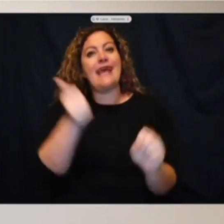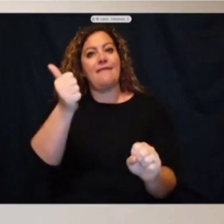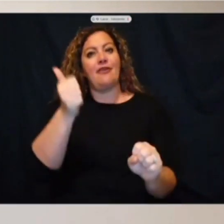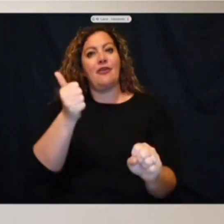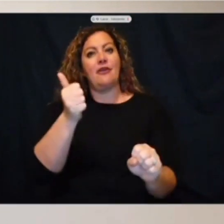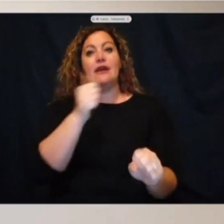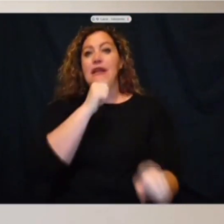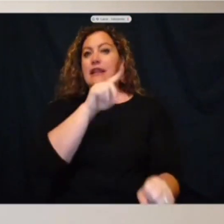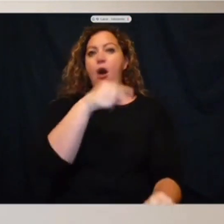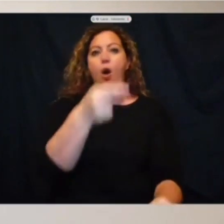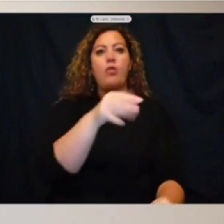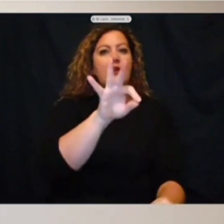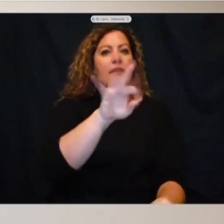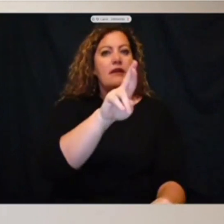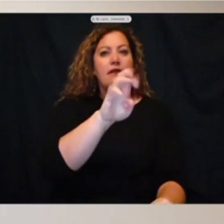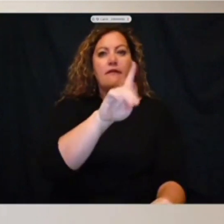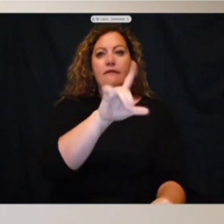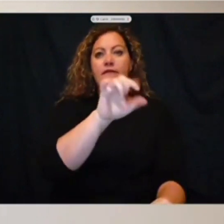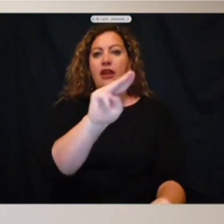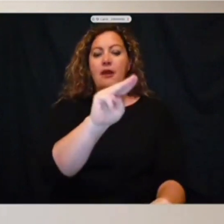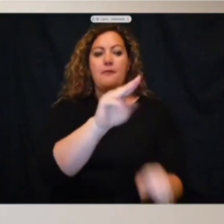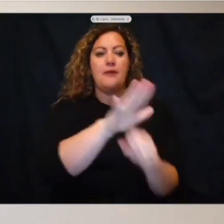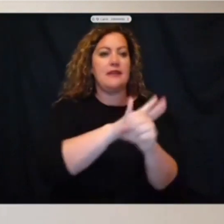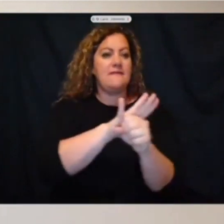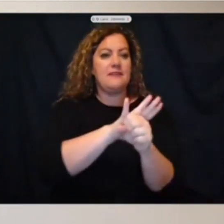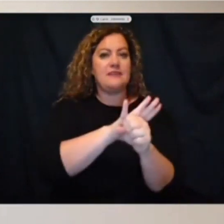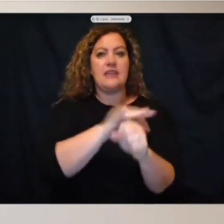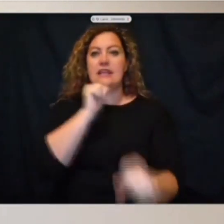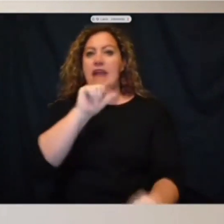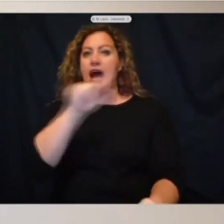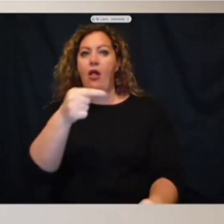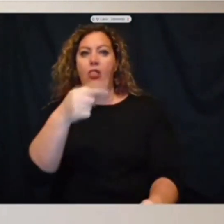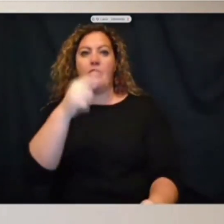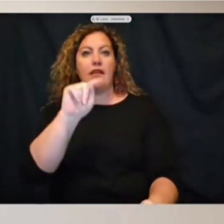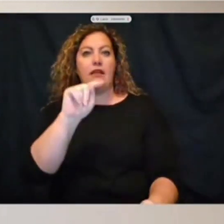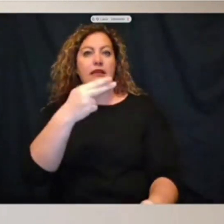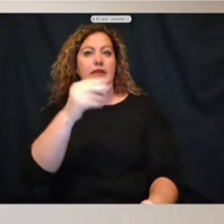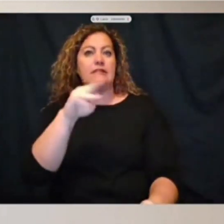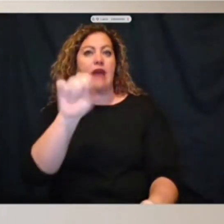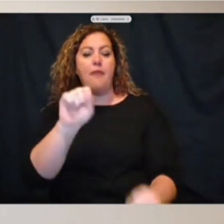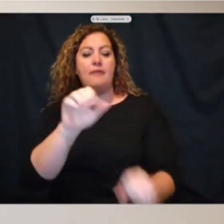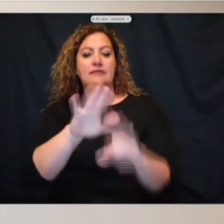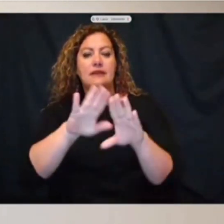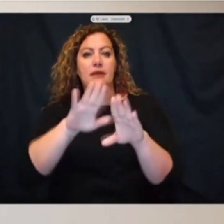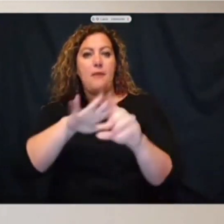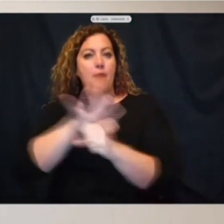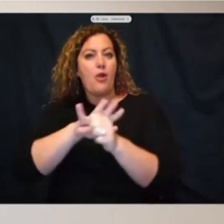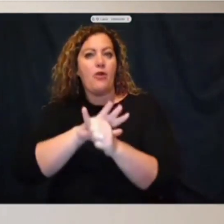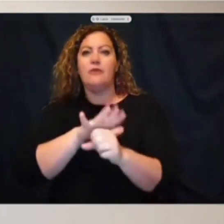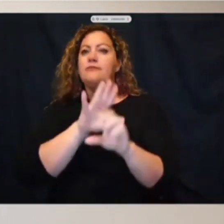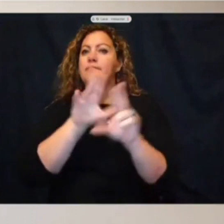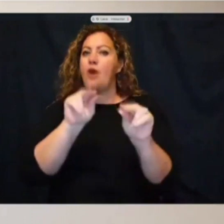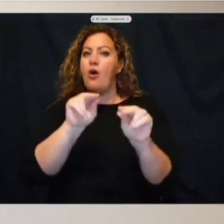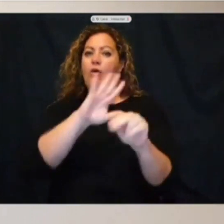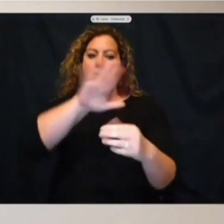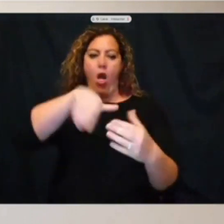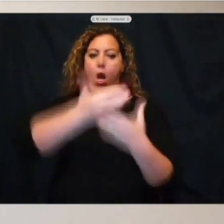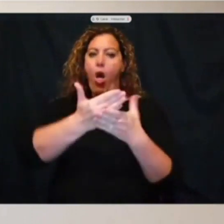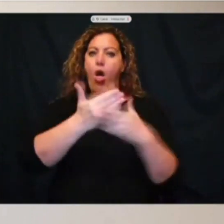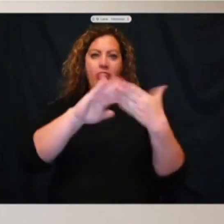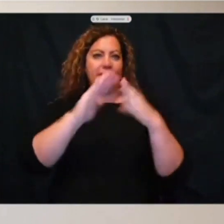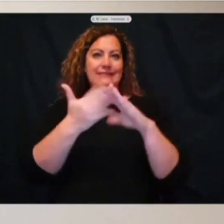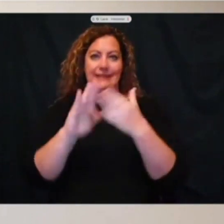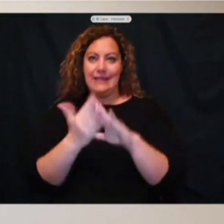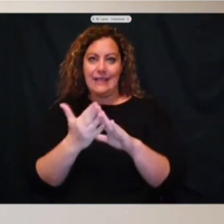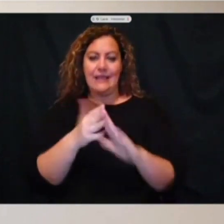Division, not just Thomasboro, the entire city. That work has to happen in conjunction with